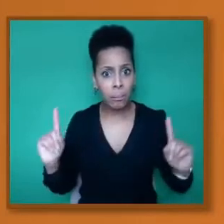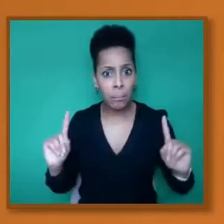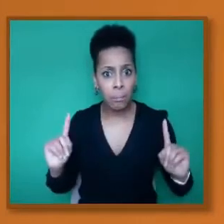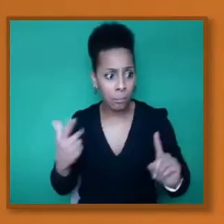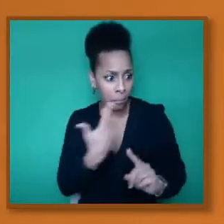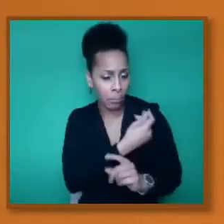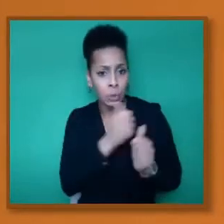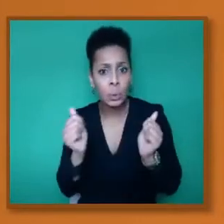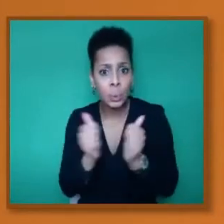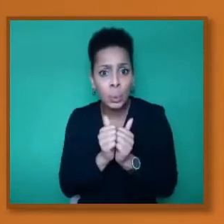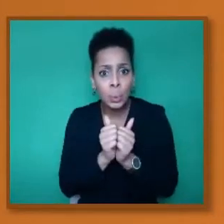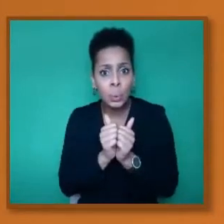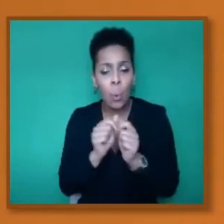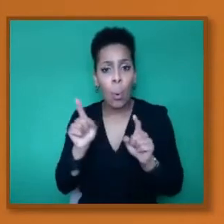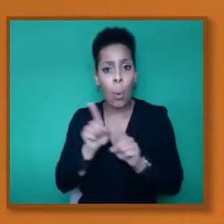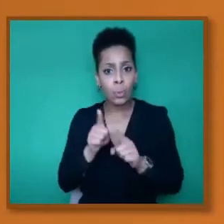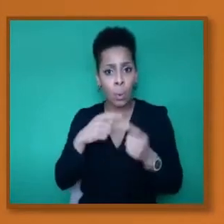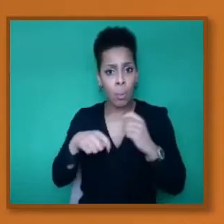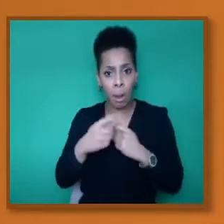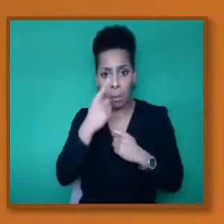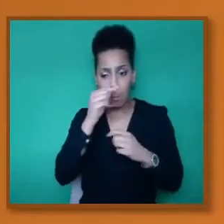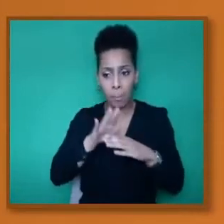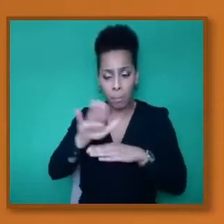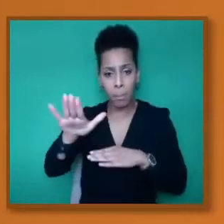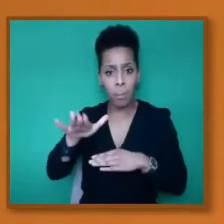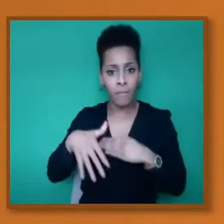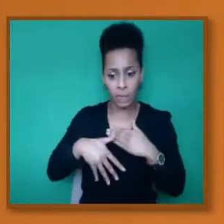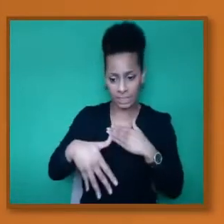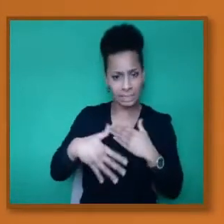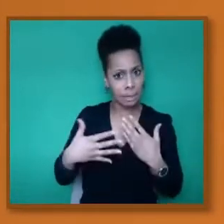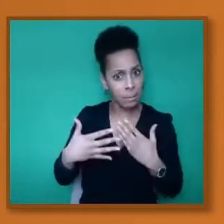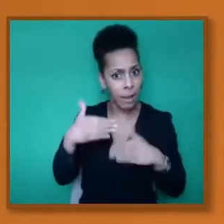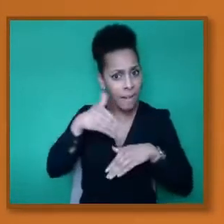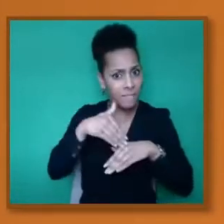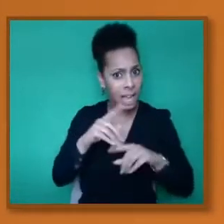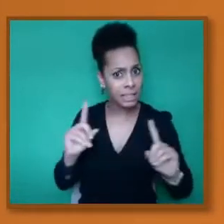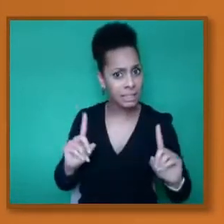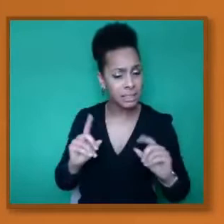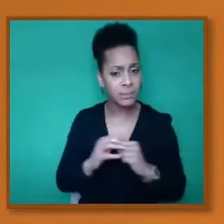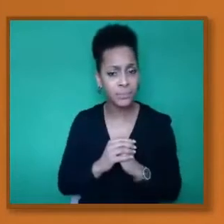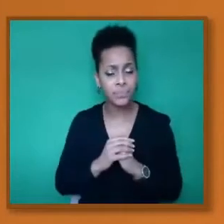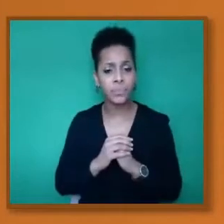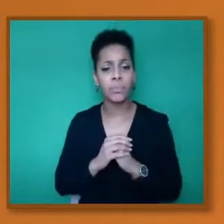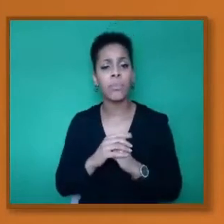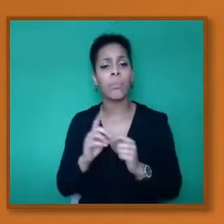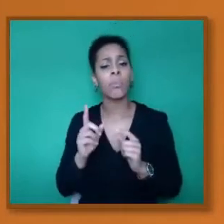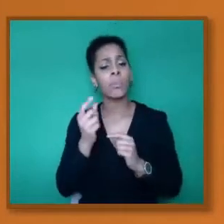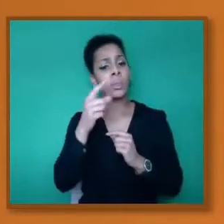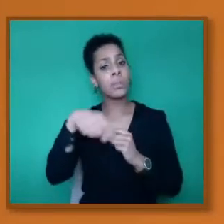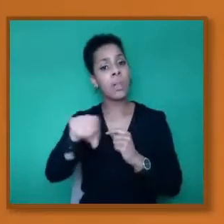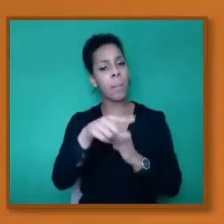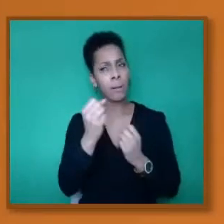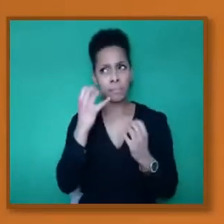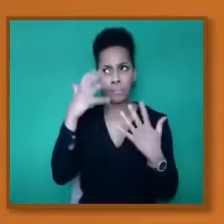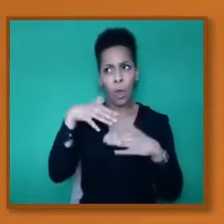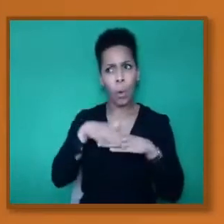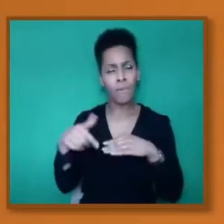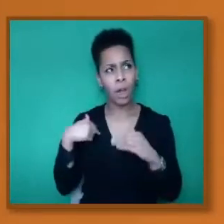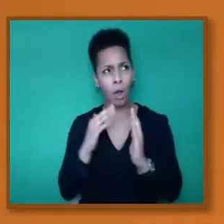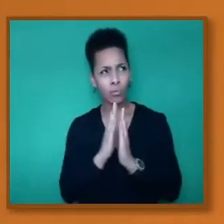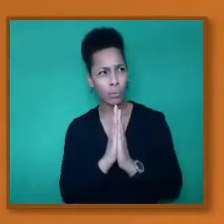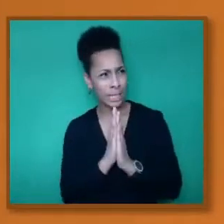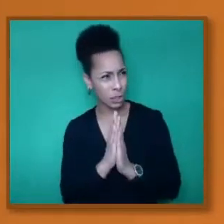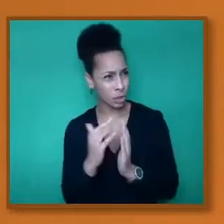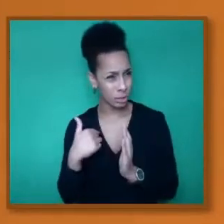have conscientious beliefs and objections and religious beliefs about the vaccine and what the contents of the